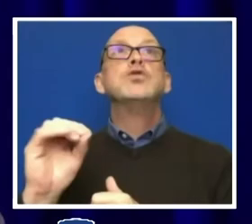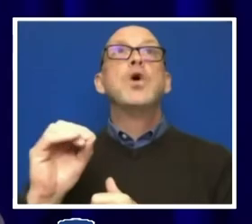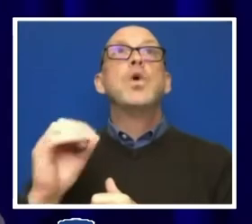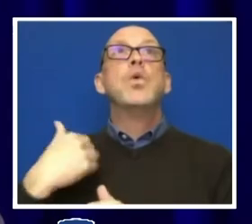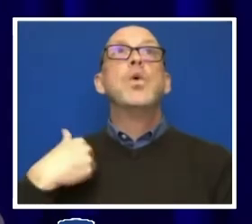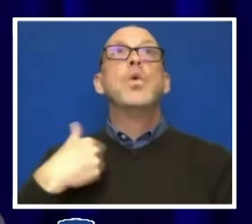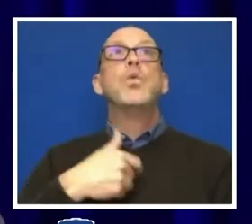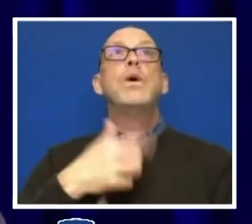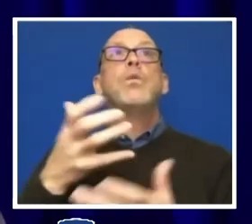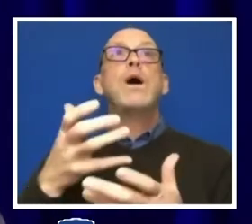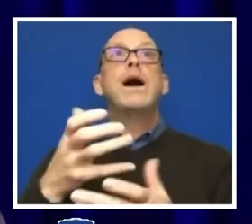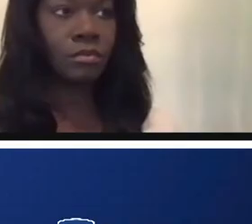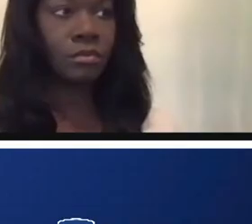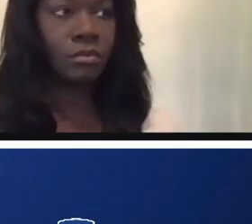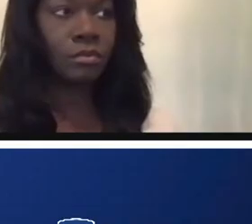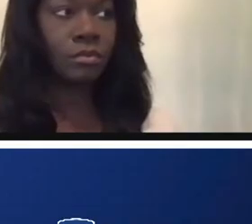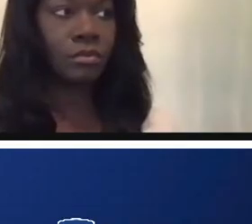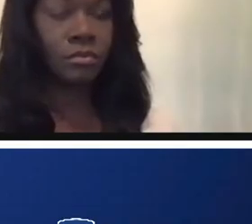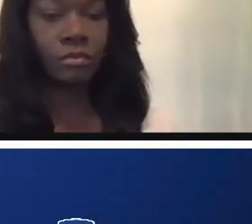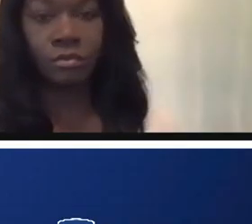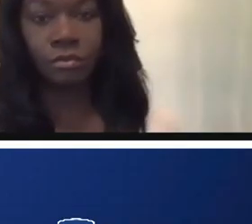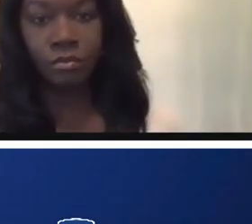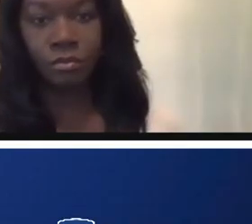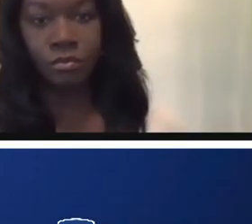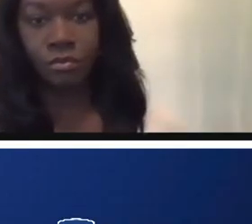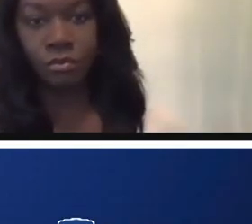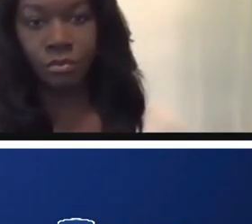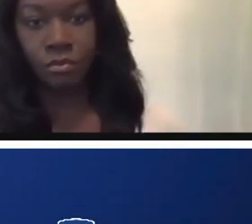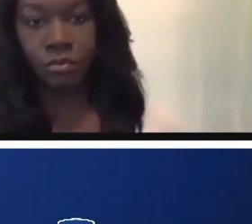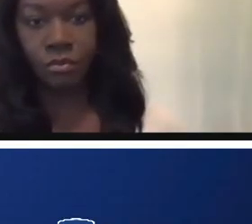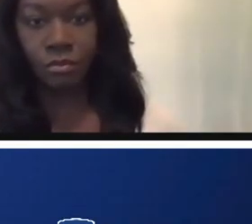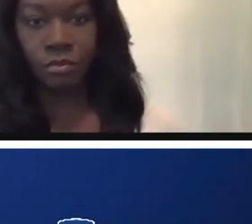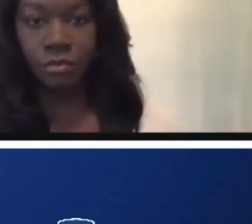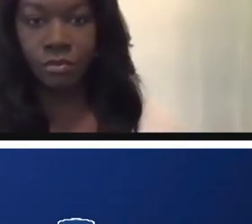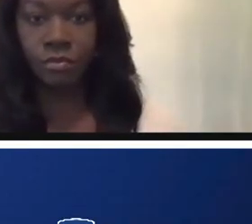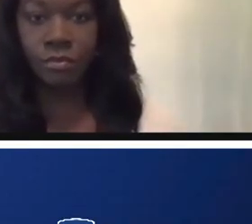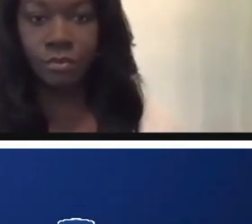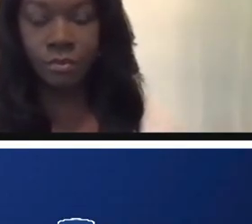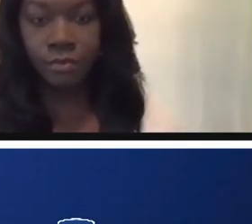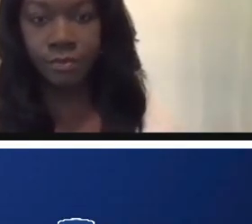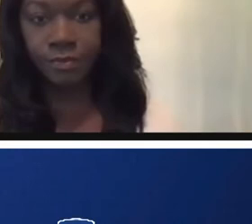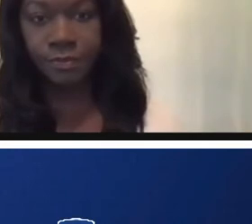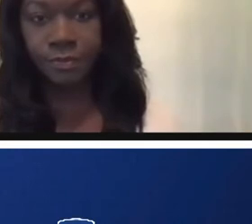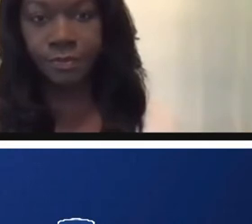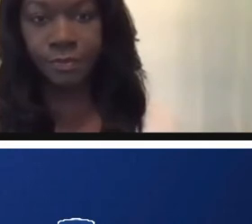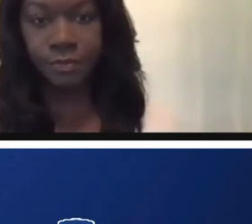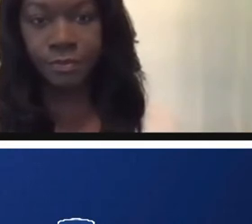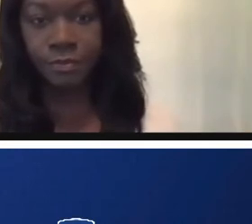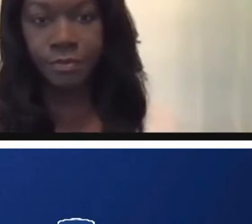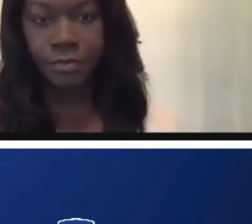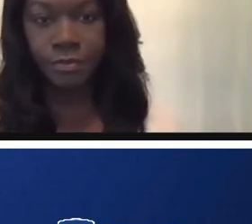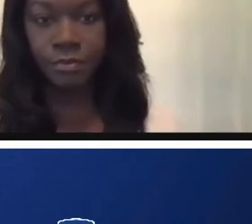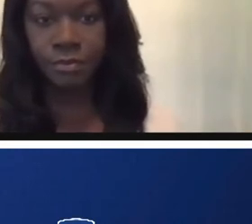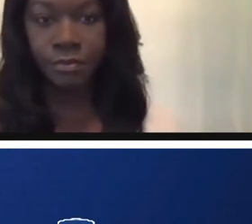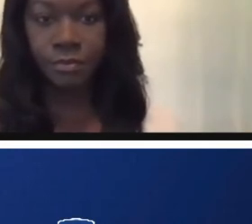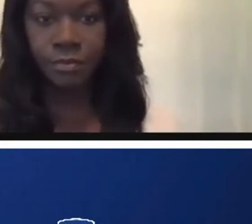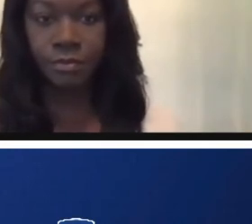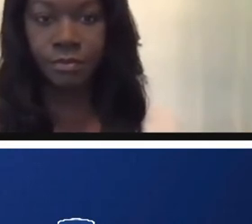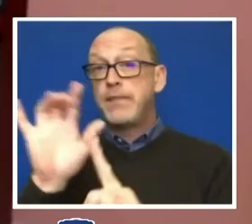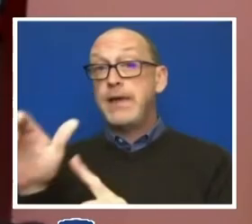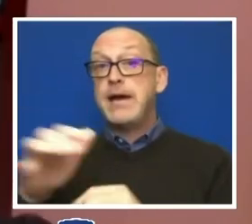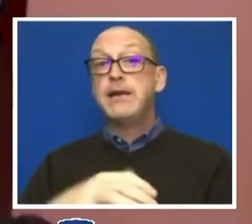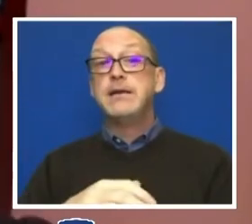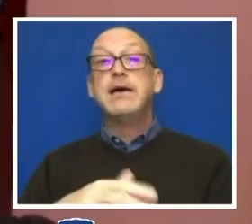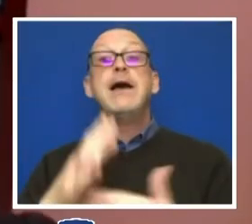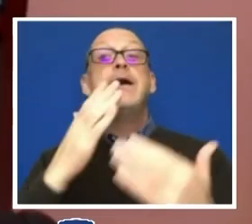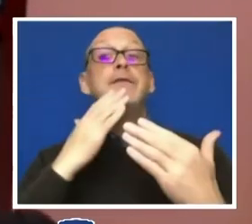the work in this space of the task force. Thank you, Dr. Barron. I want to first share